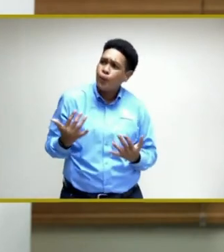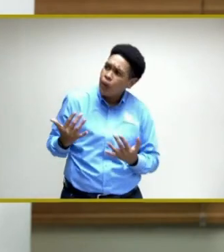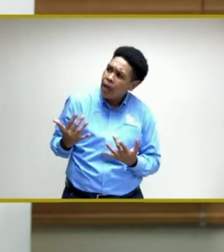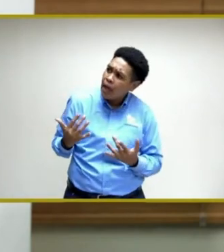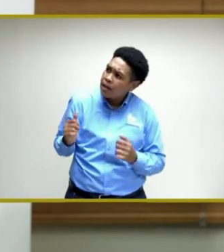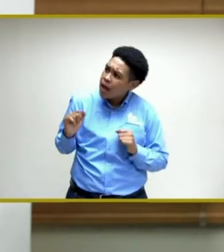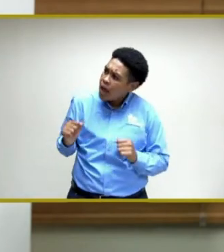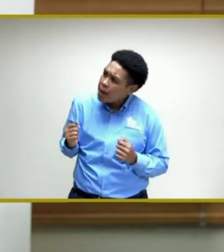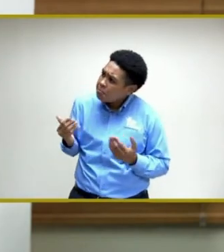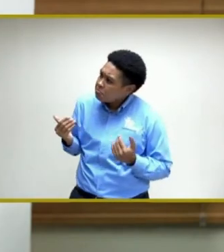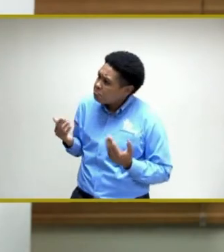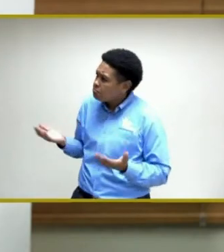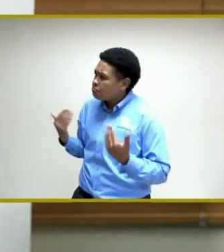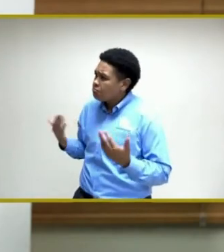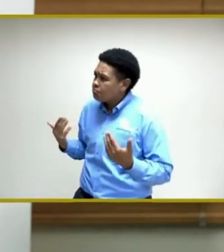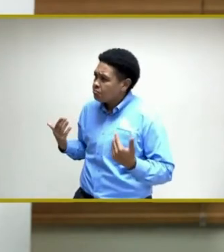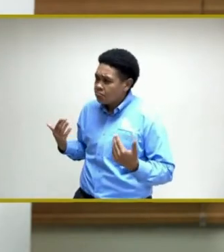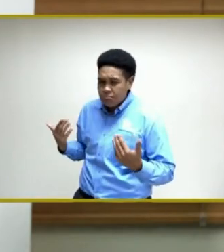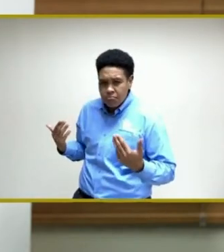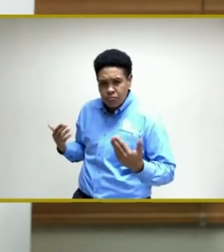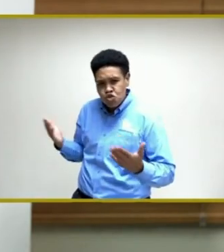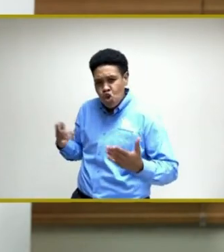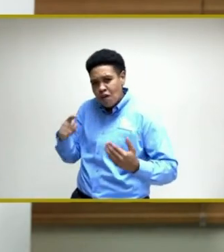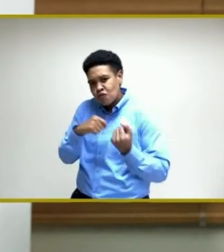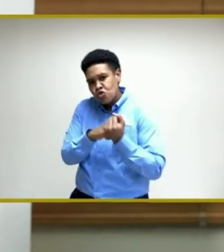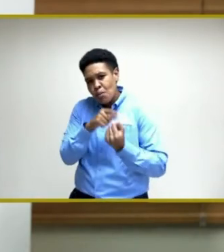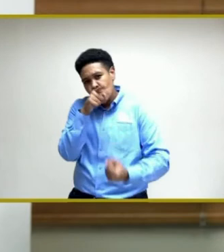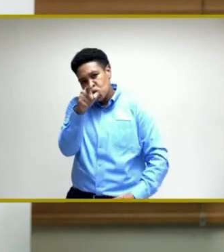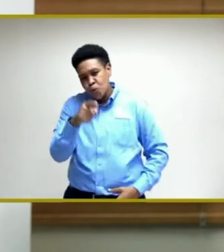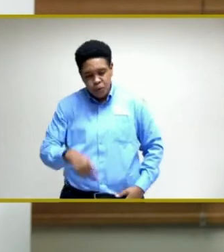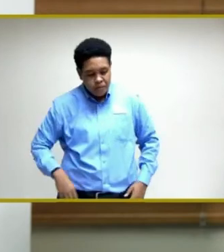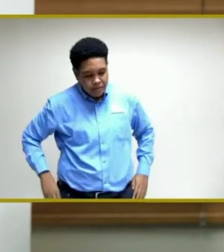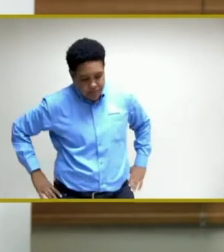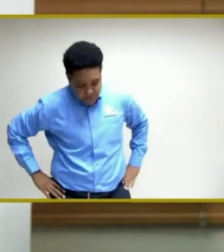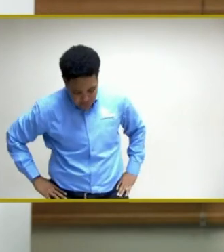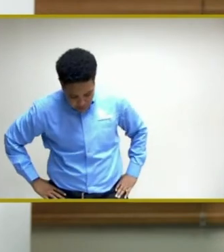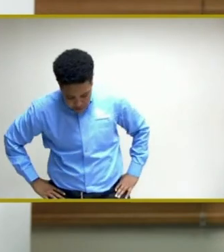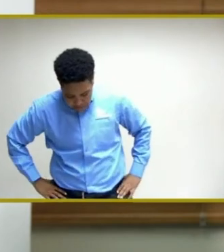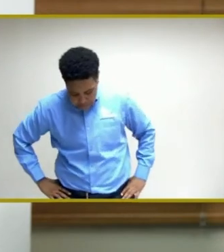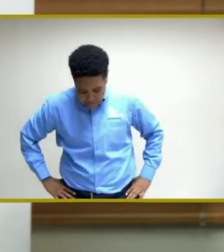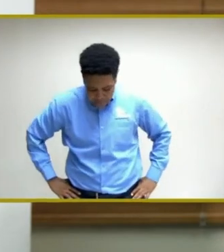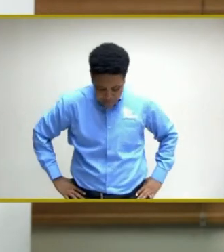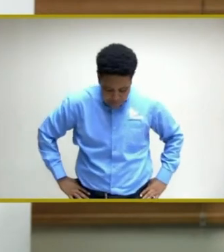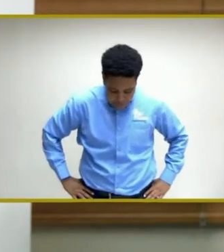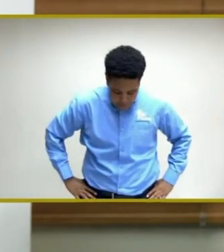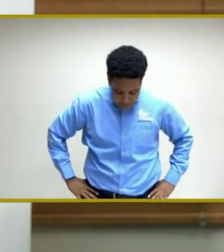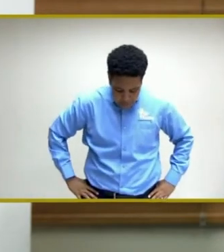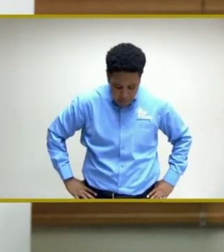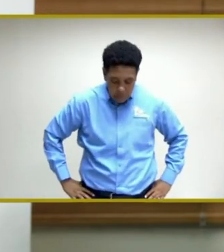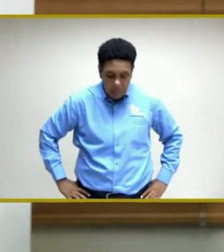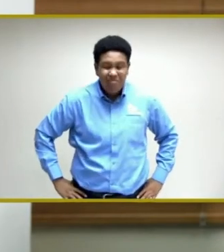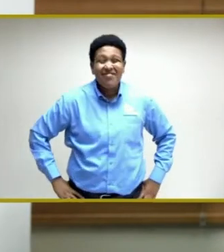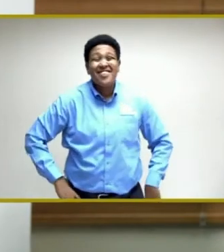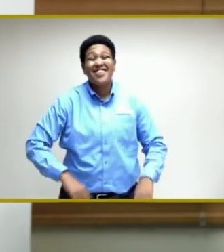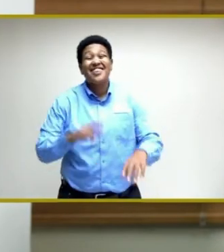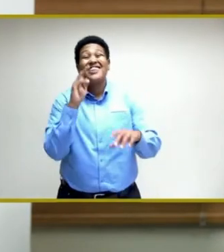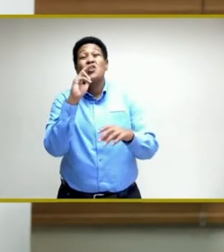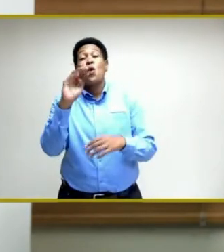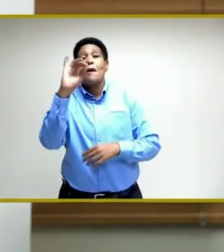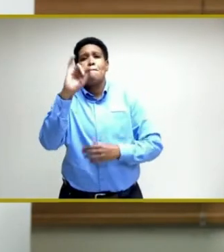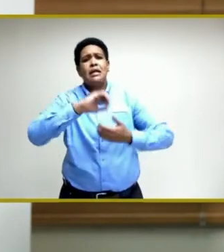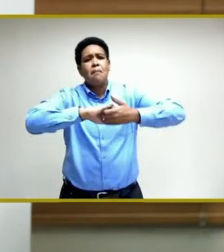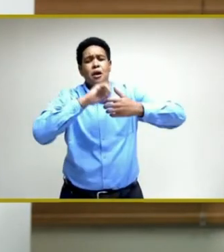willing, and will be there to serve you all. We're also counting on our media partners to support the effort by providing